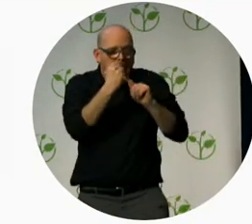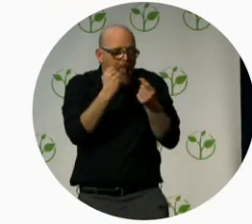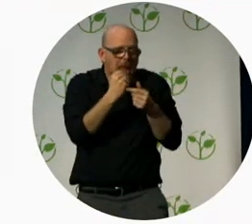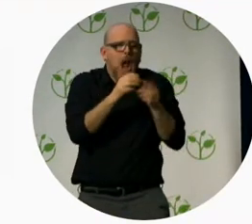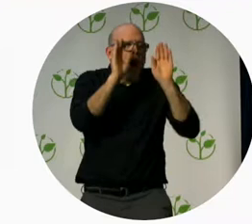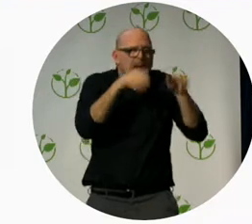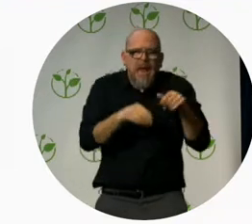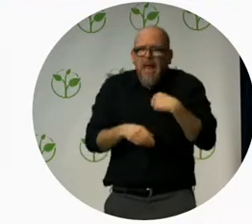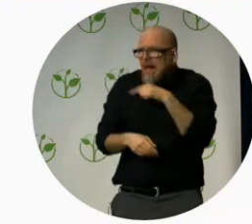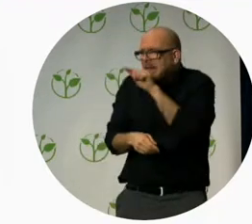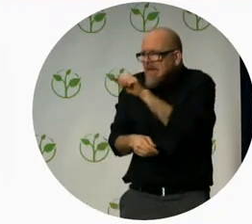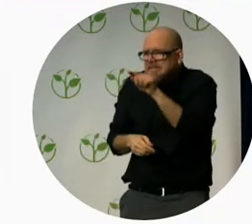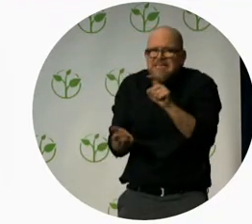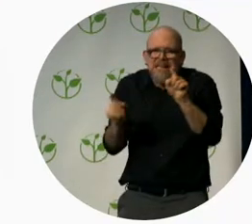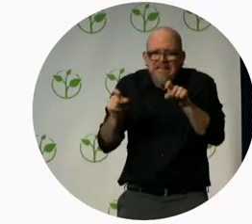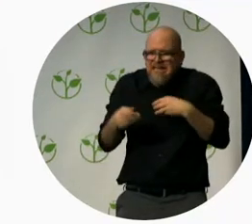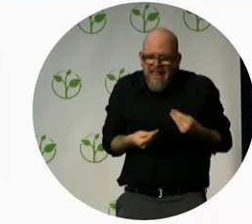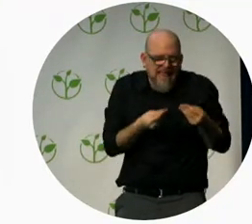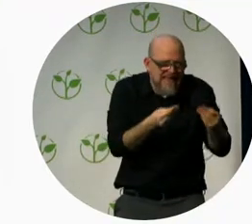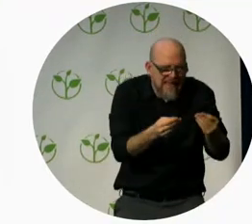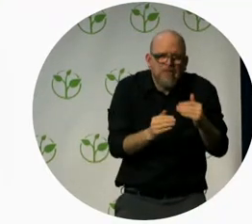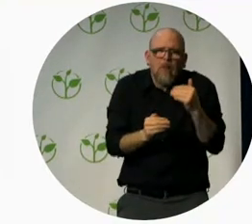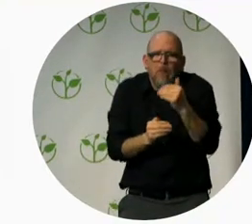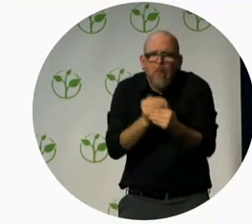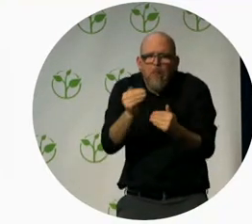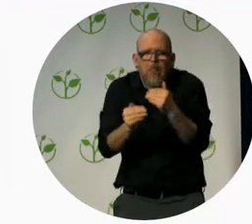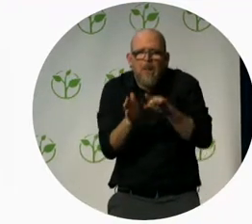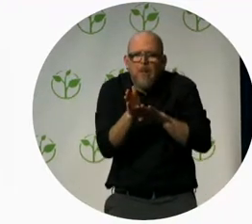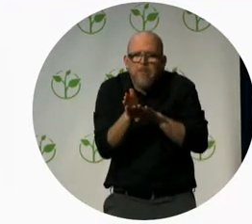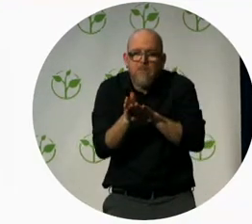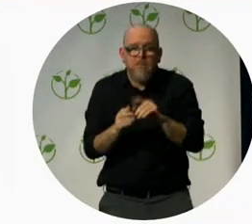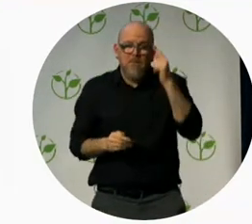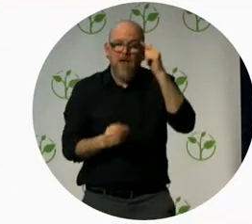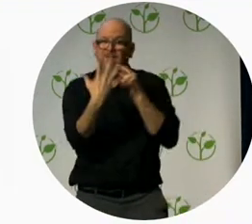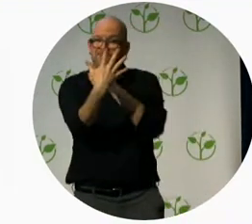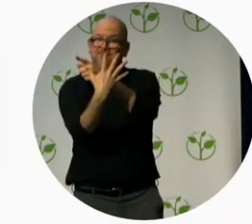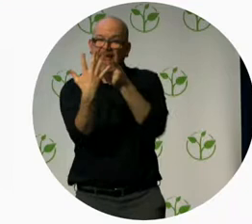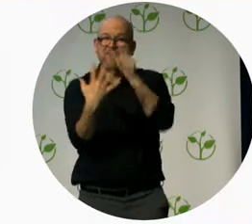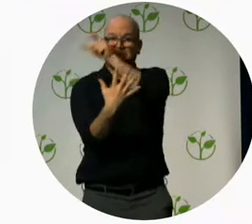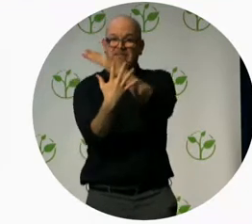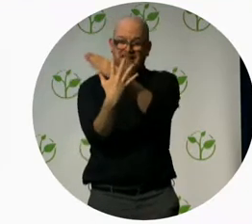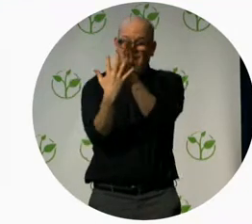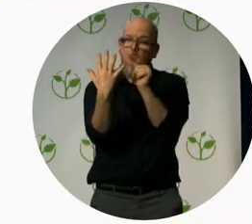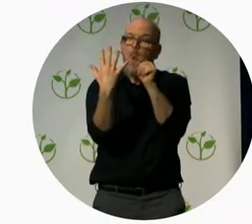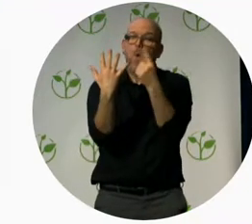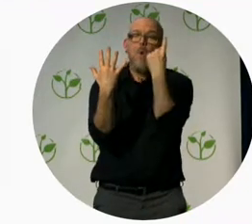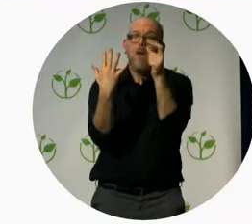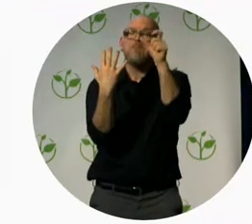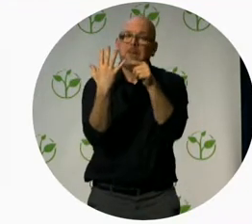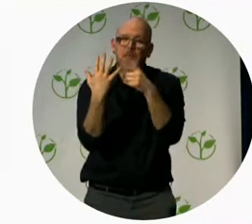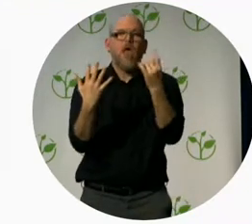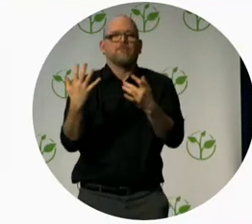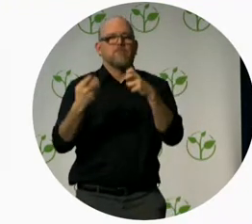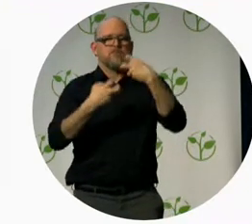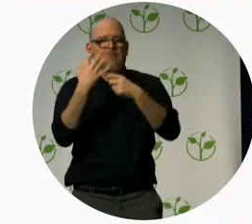large scale impact for the one in five yet in the earliest days of our work the most successful digital resources